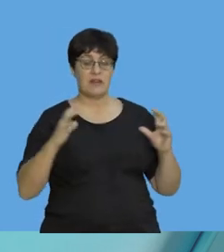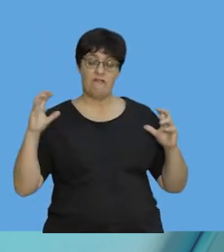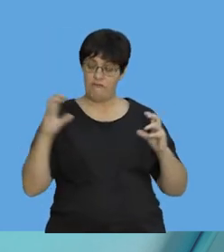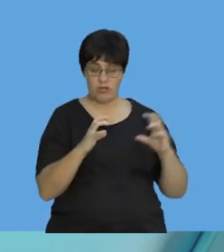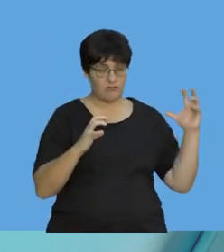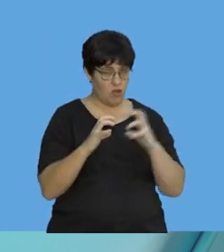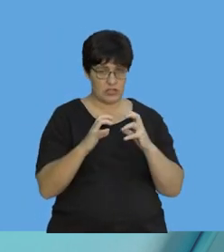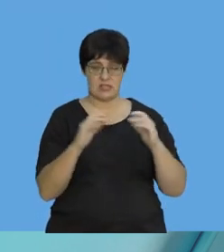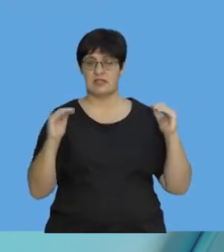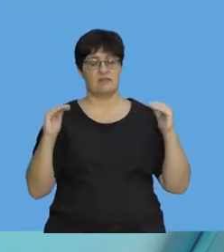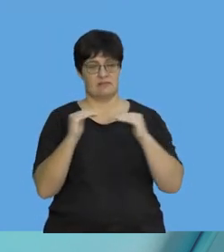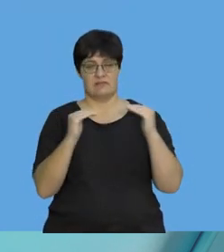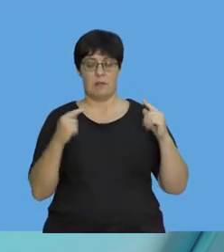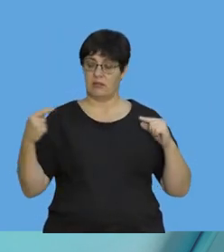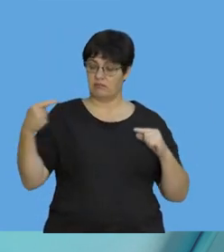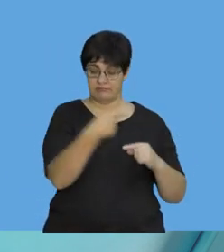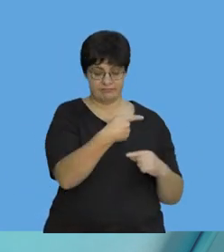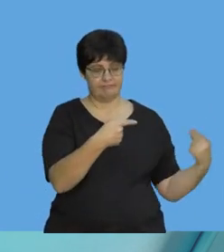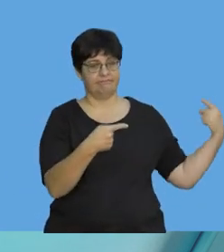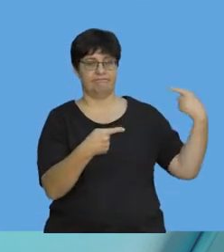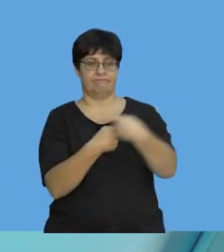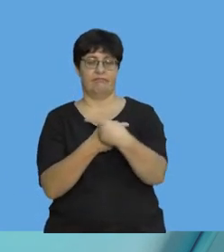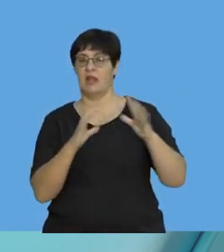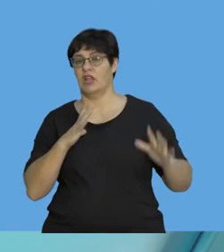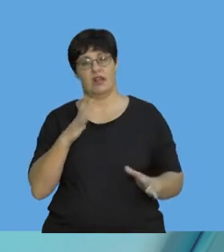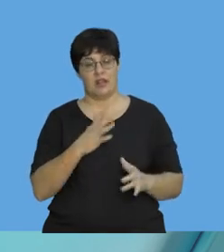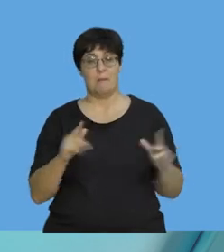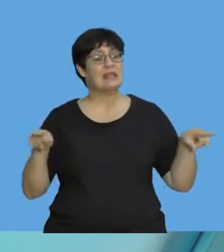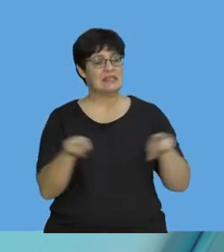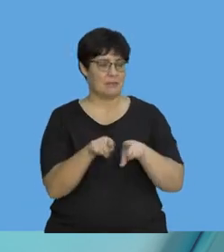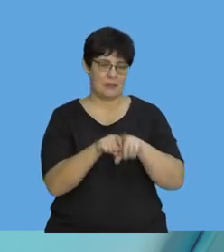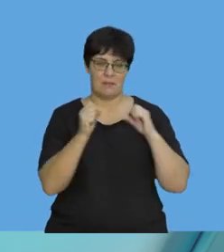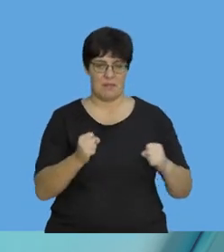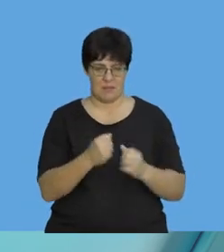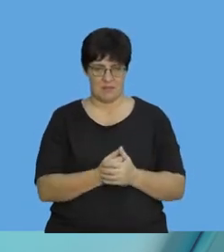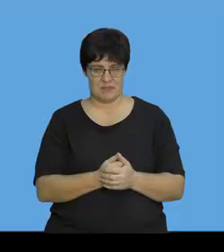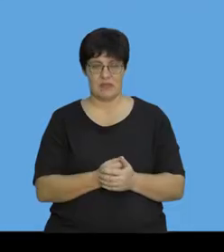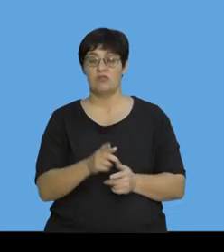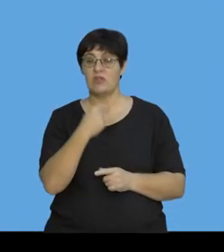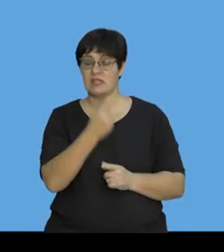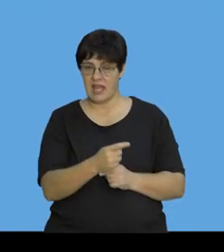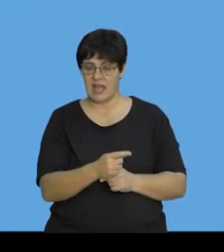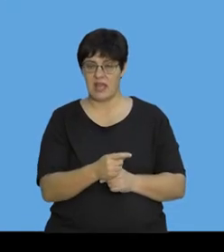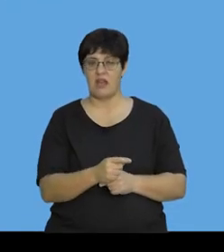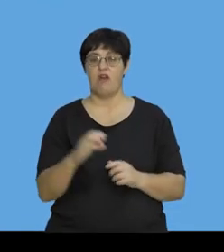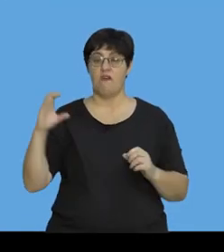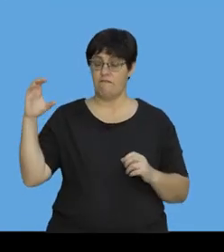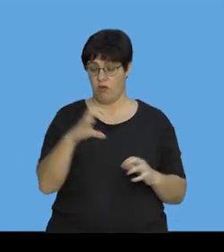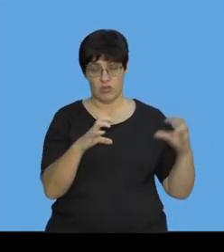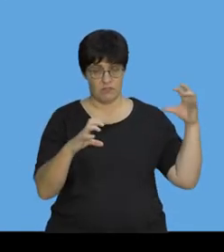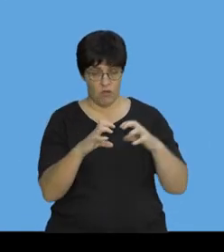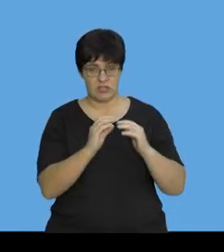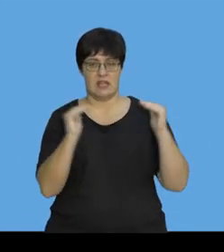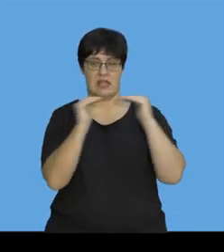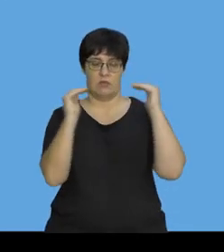same. They are just in opposite directions. So when they say, how do they compare? The force is equal,